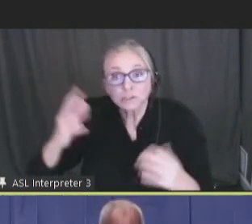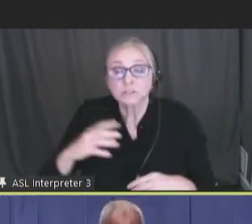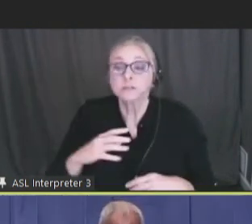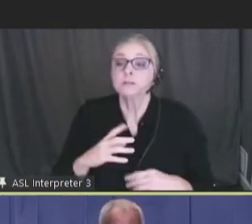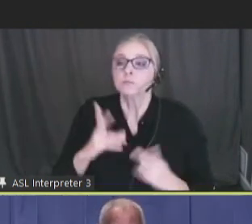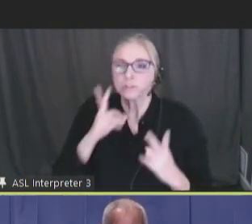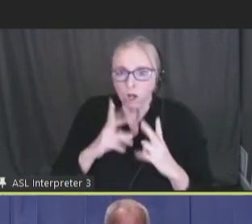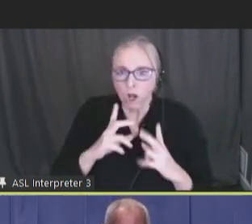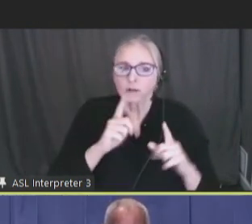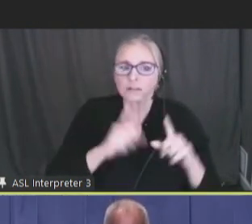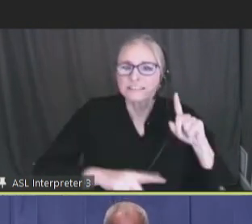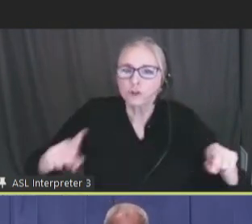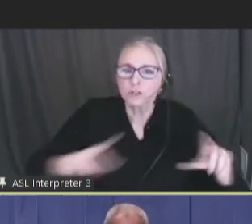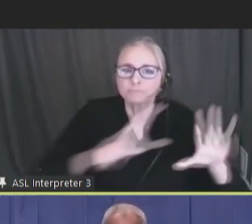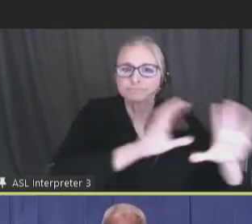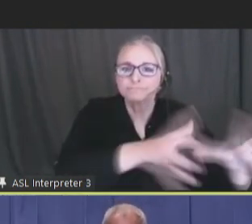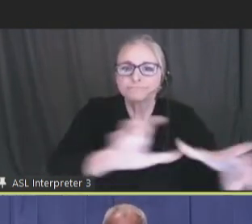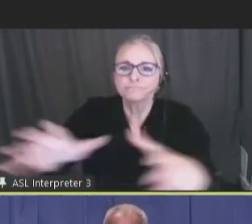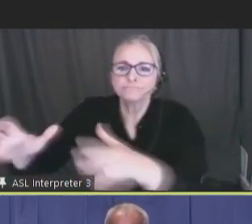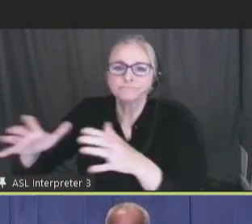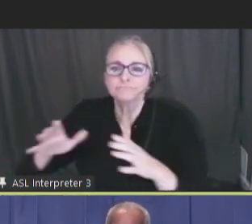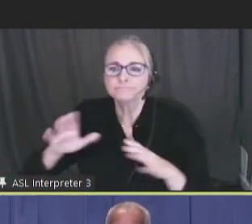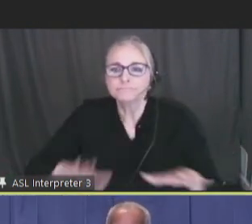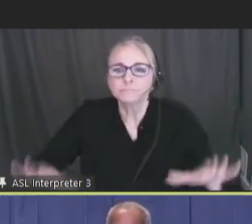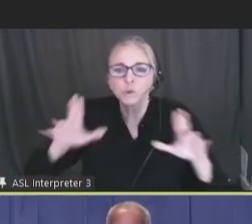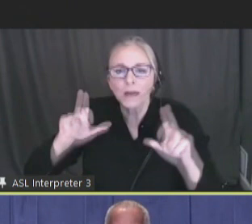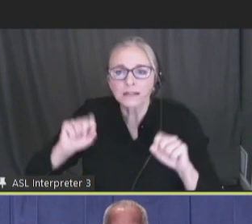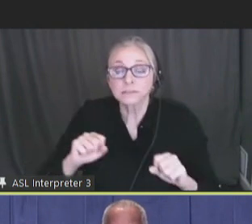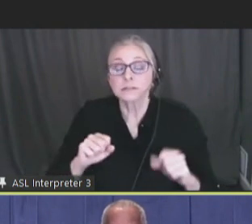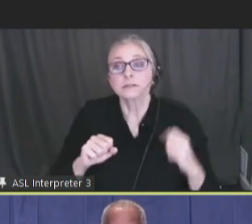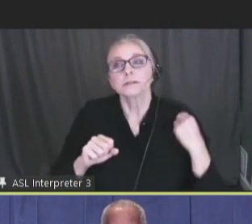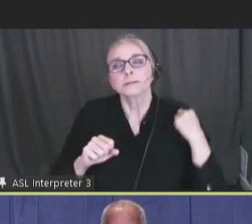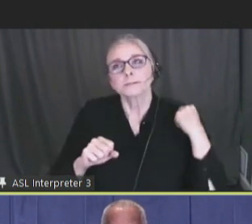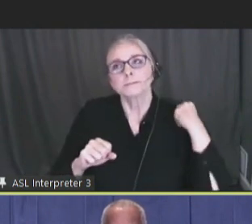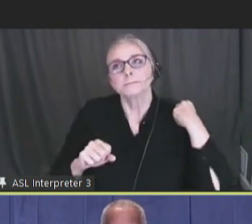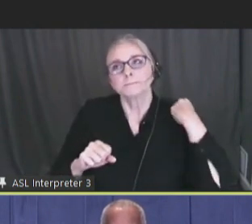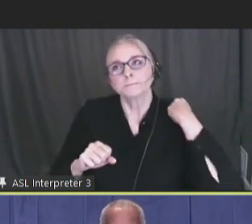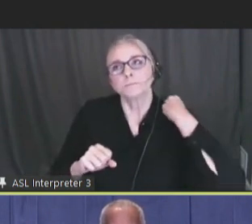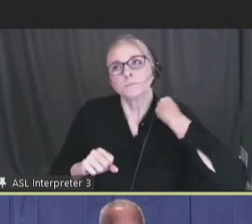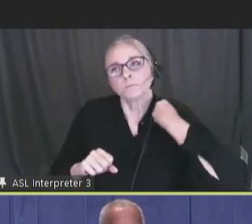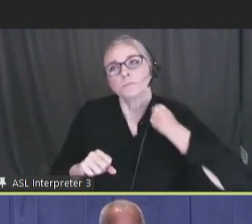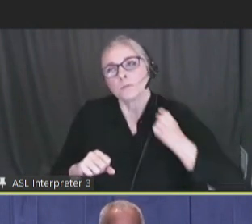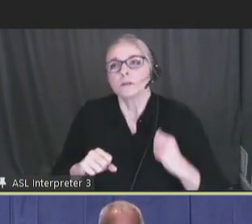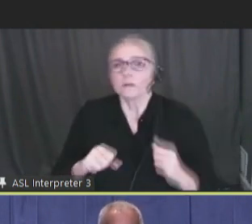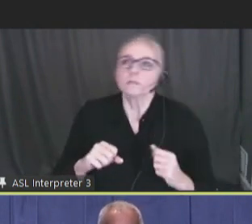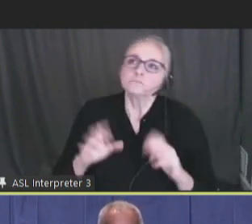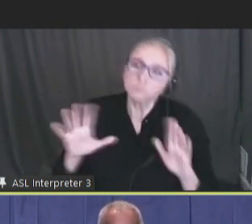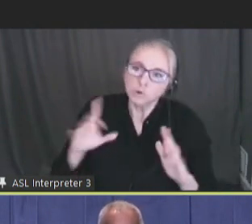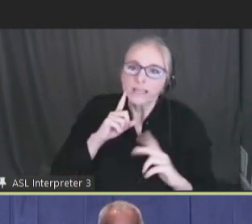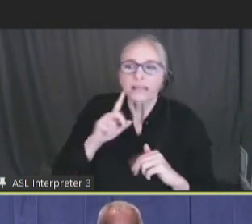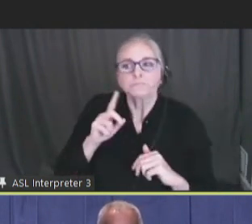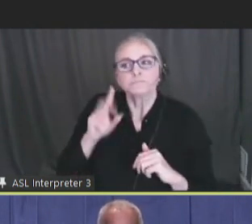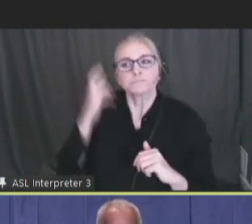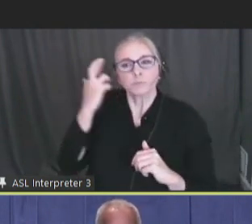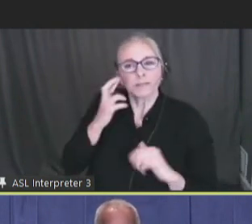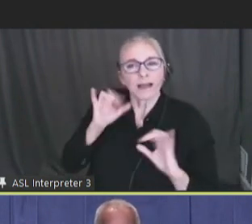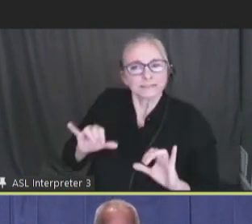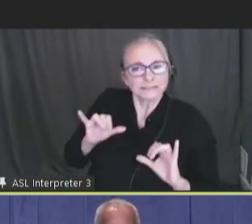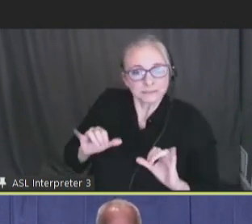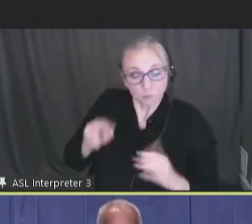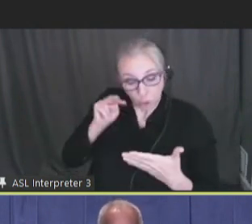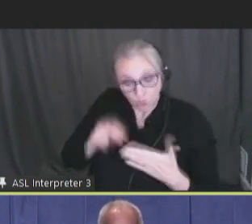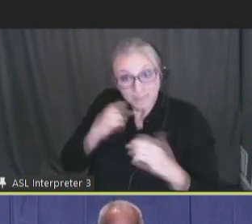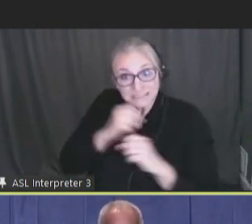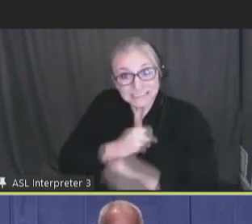geographic areas of the country. And I think you could sort of deduce that from the statistic that